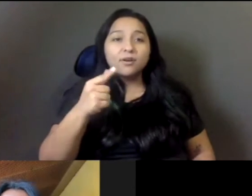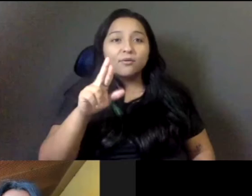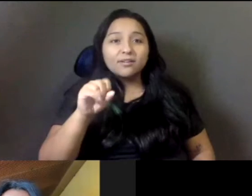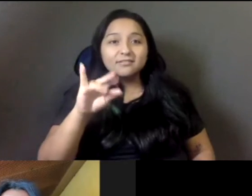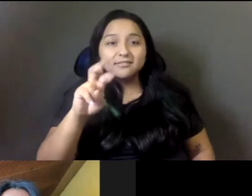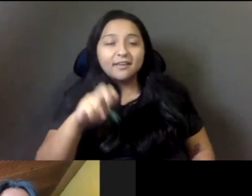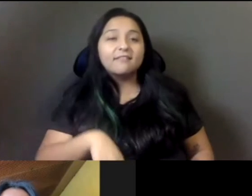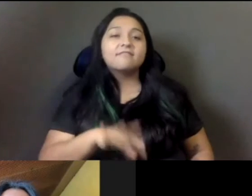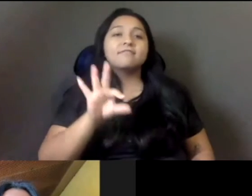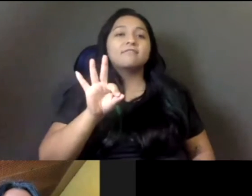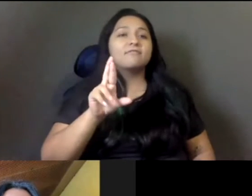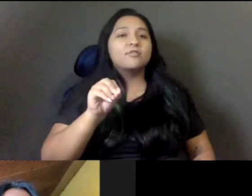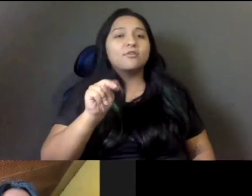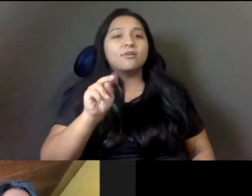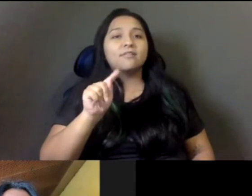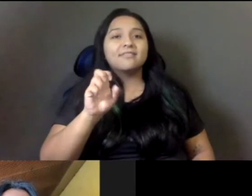supervisors. Um,